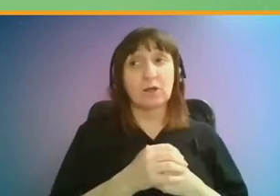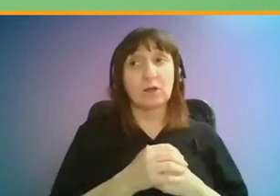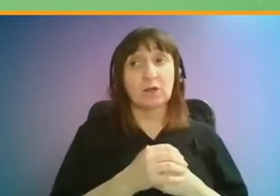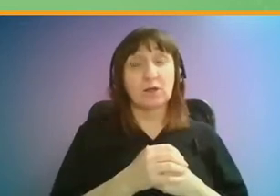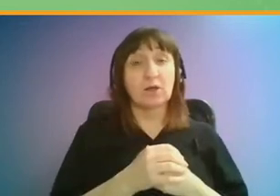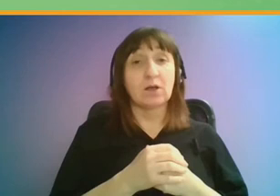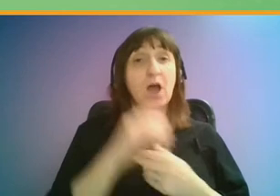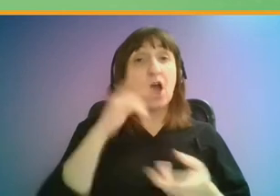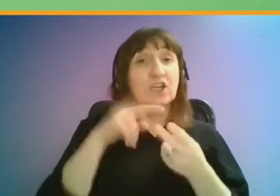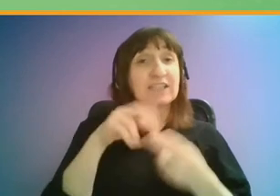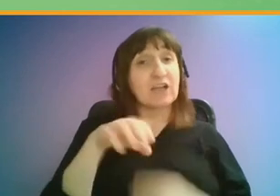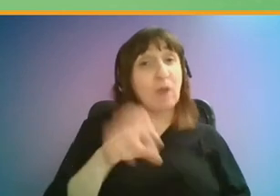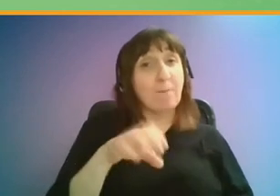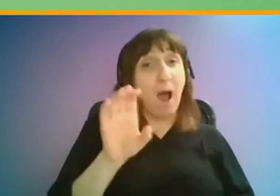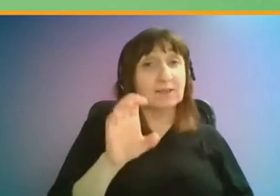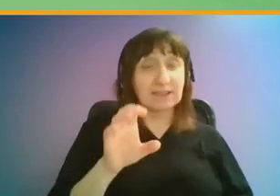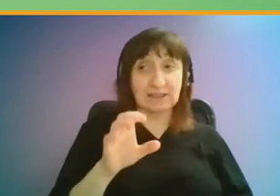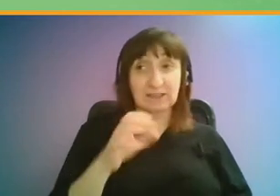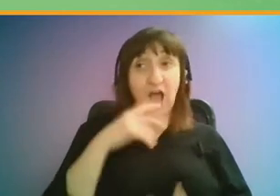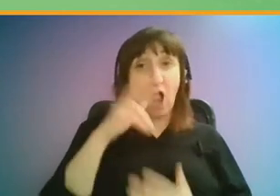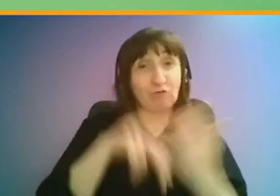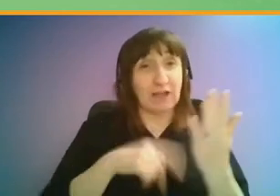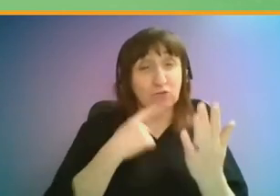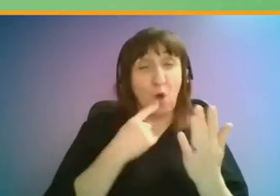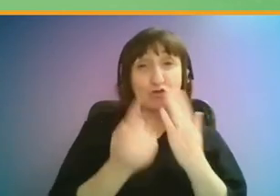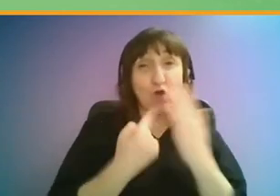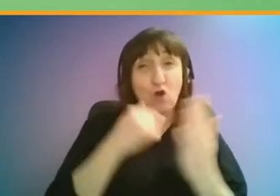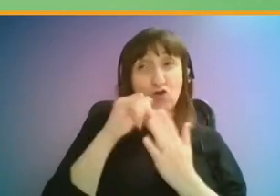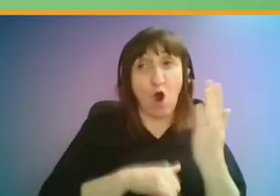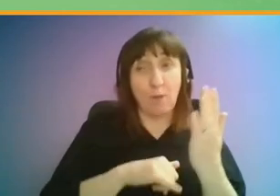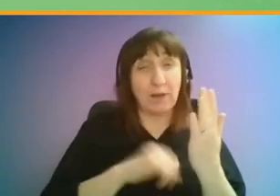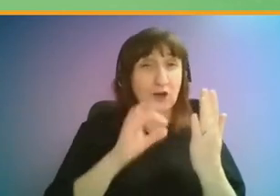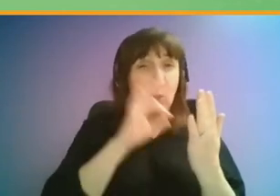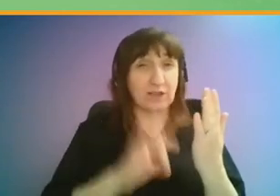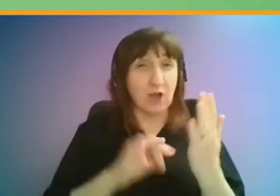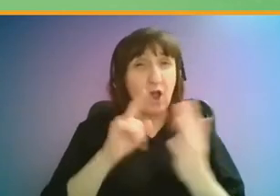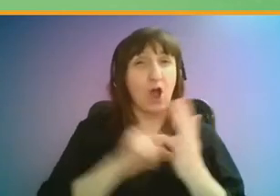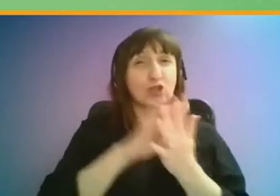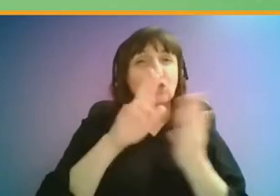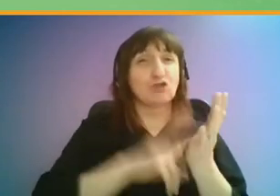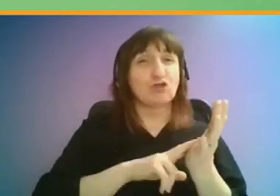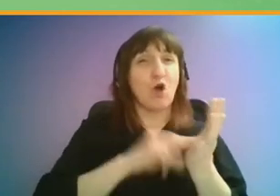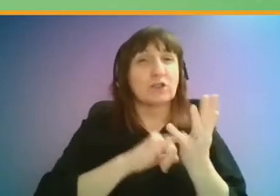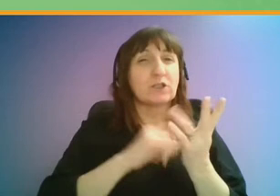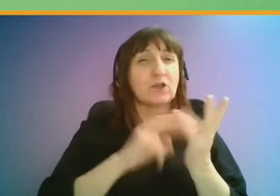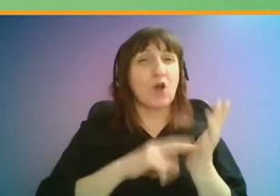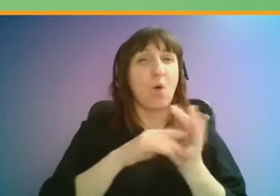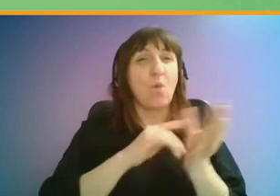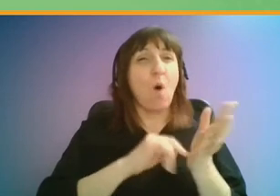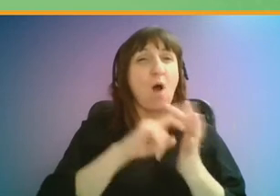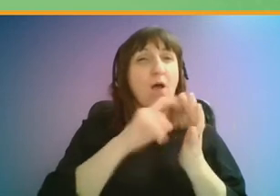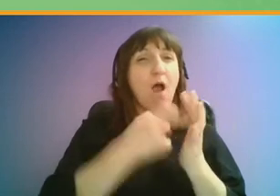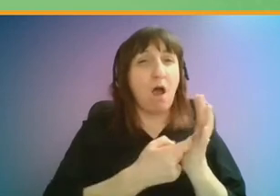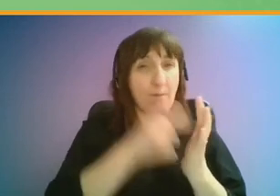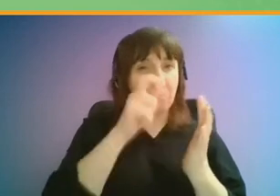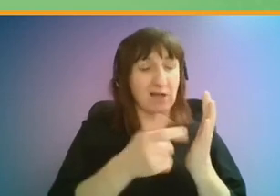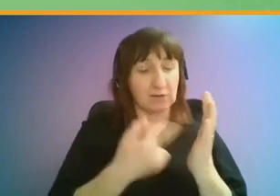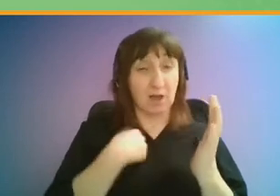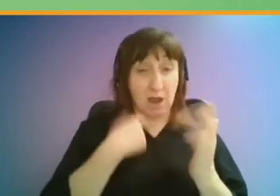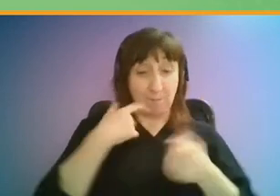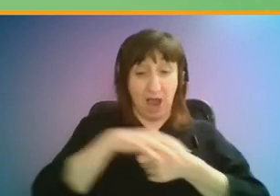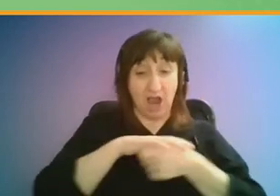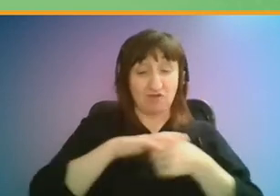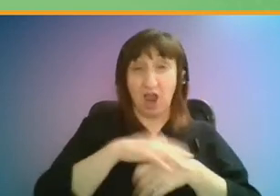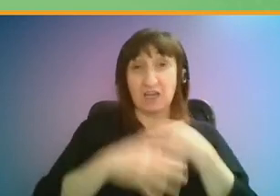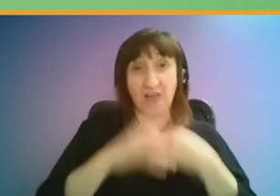concessionary passes. Now, I'm going to read out a comment, sort of comment stroke question from Johnston Walker, who said, In my area,